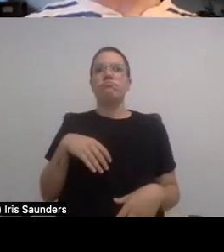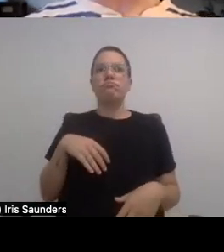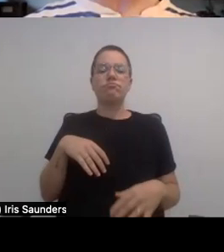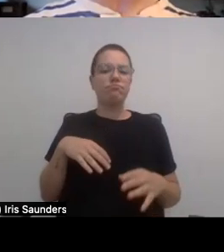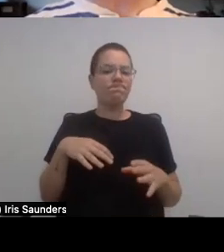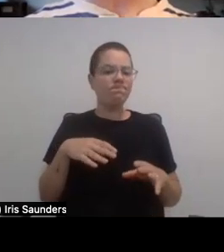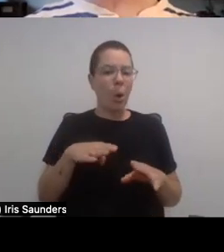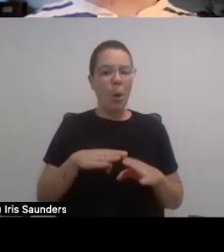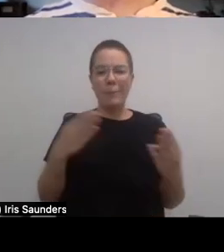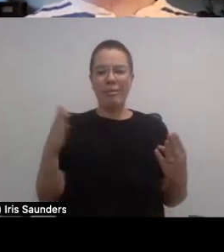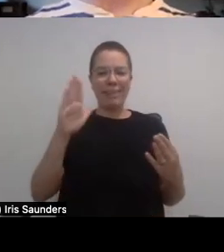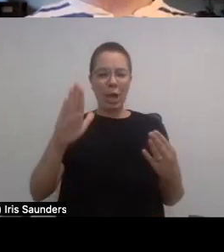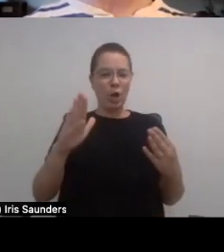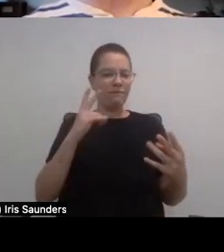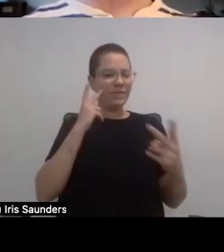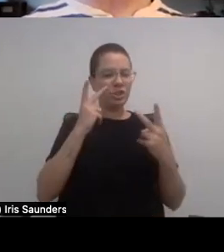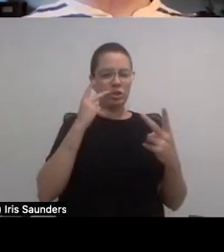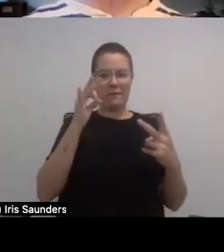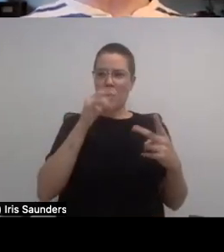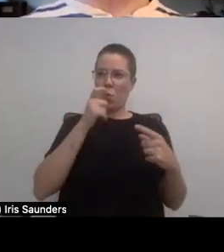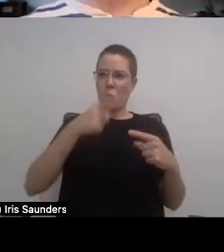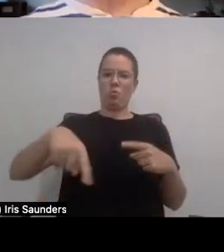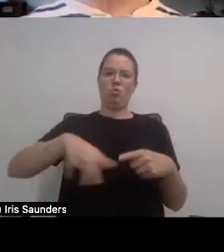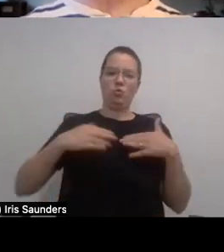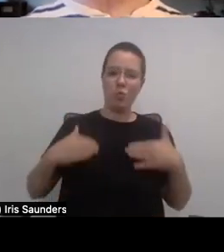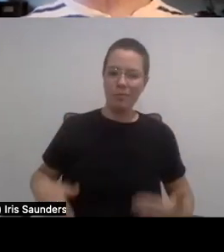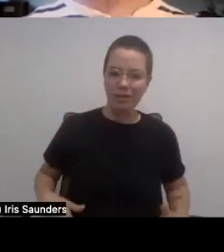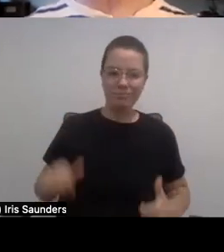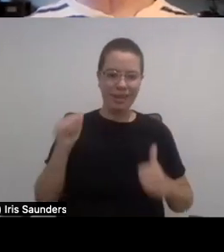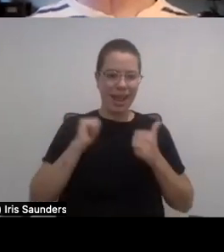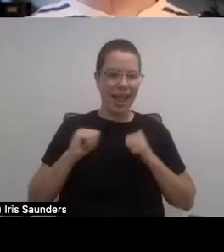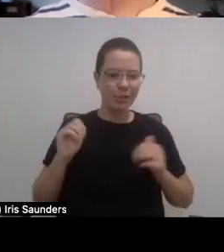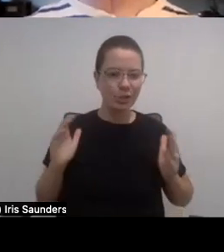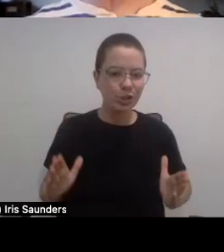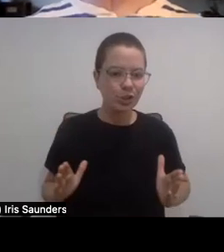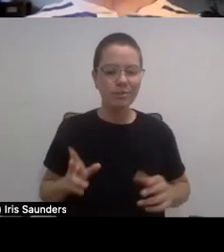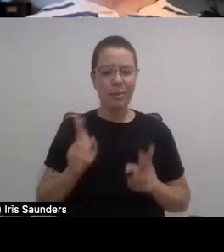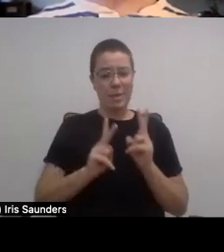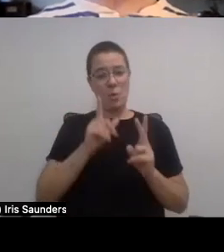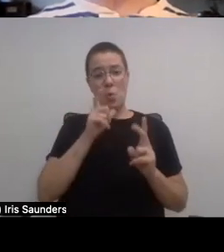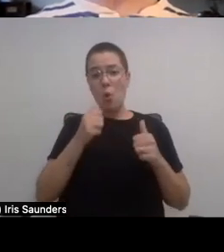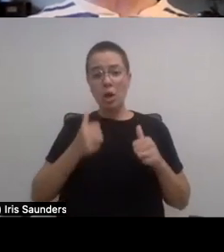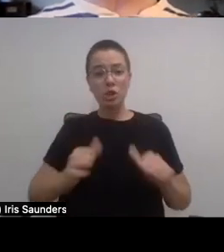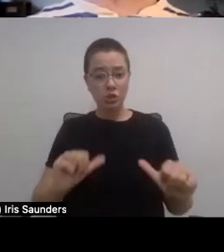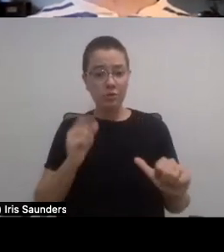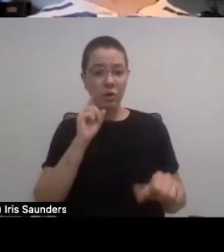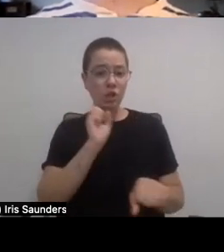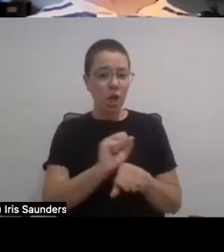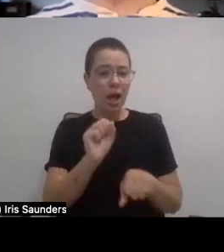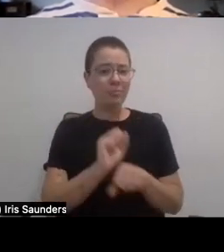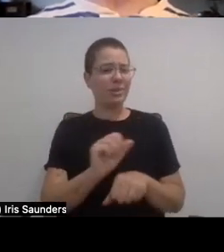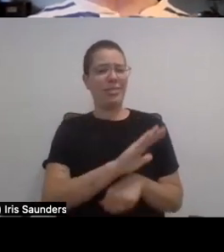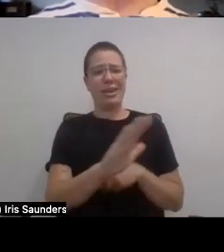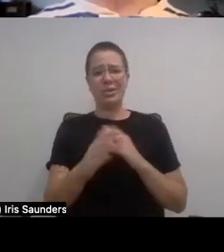beings and actors and, you know, and people that are going for jobs, for their talent,